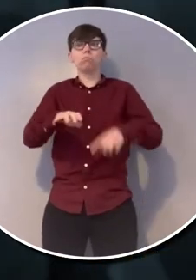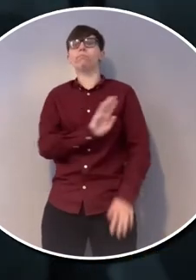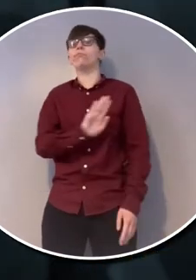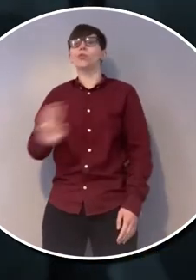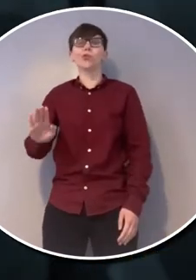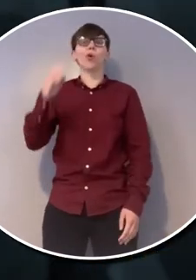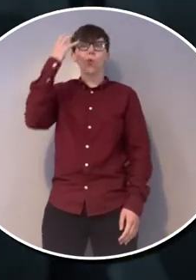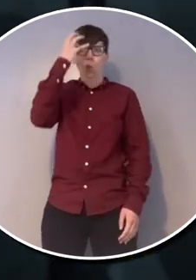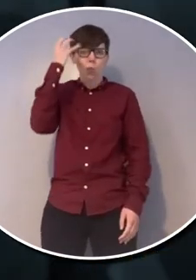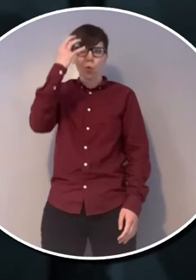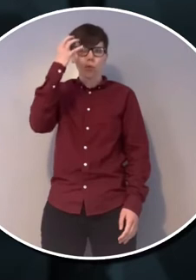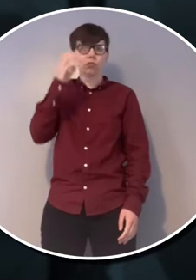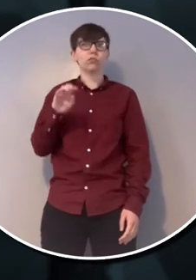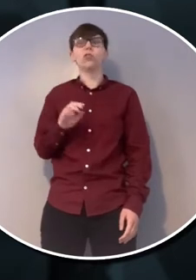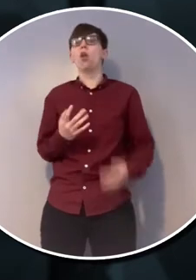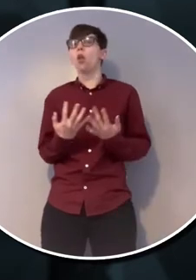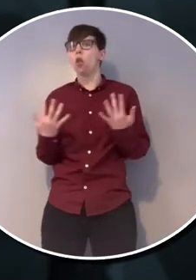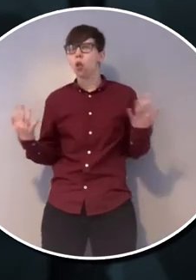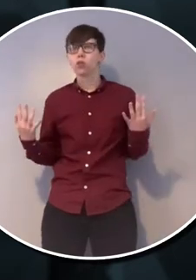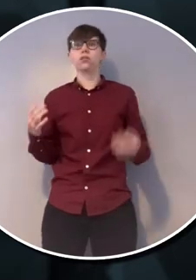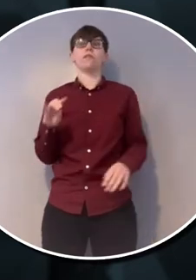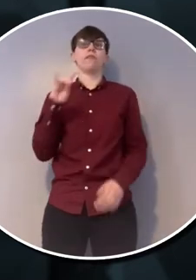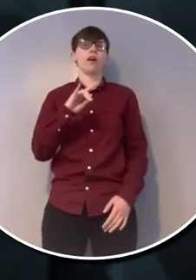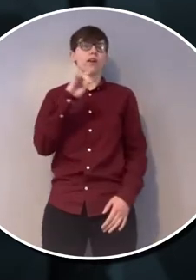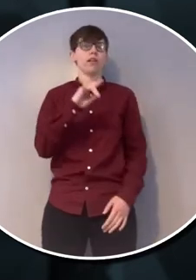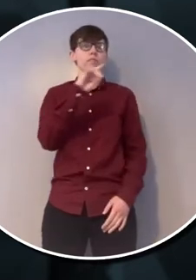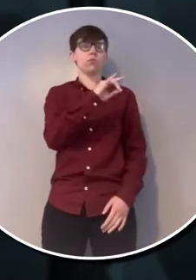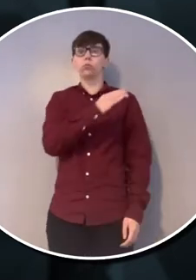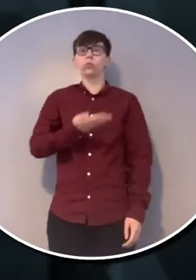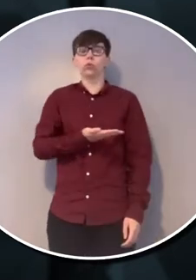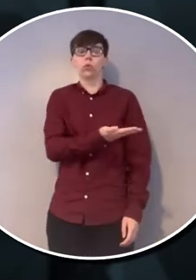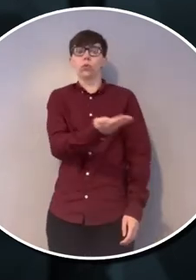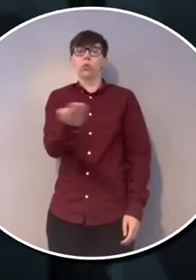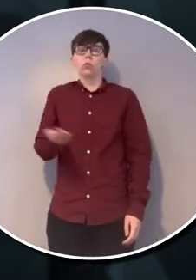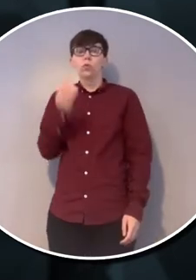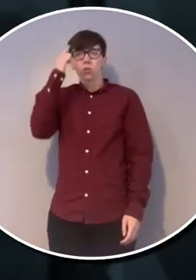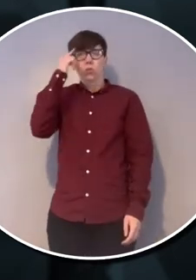And Maggie said, don't worry. There's lots of other animals. They will come up with something.